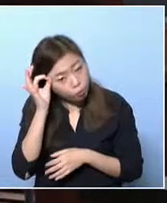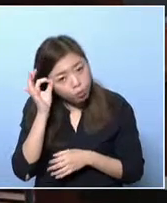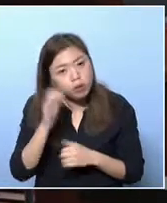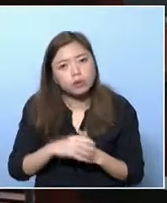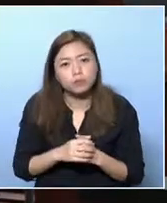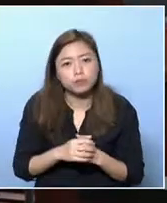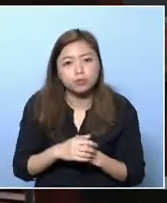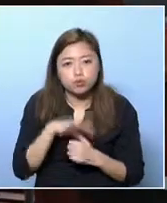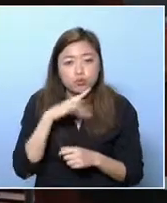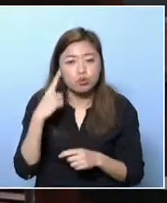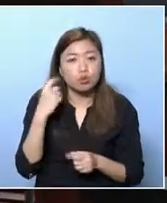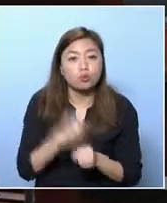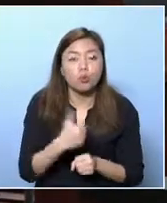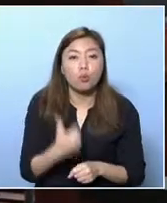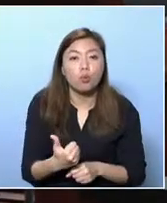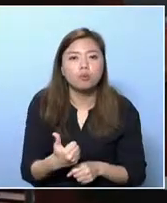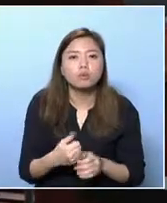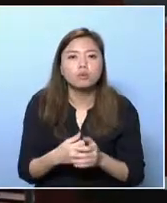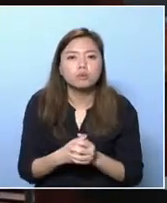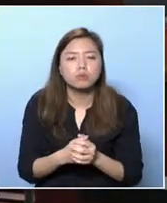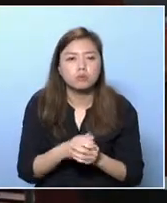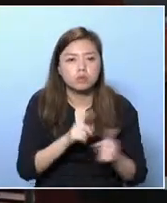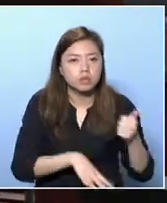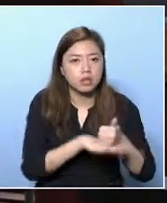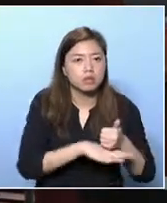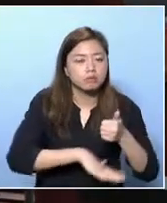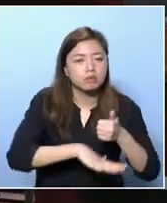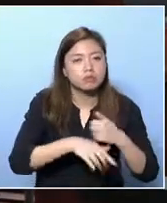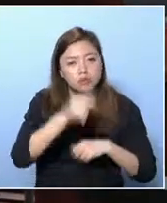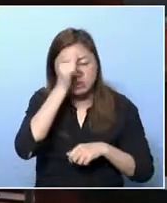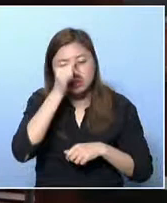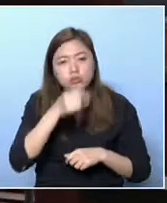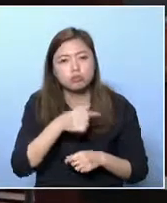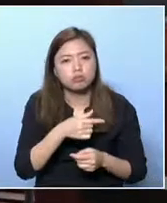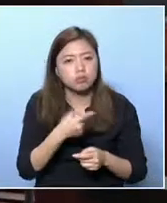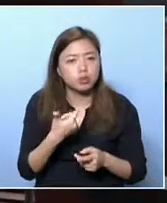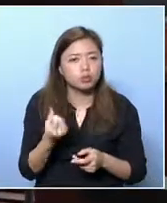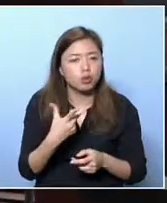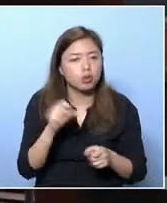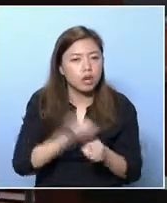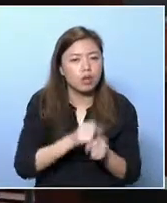have to use our health care services to a greater extent. It has to do with poverty.